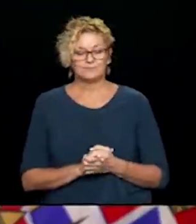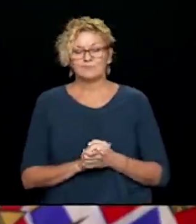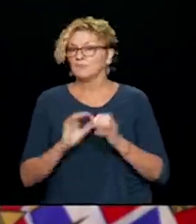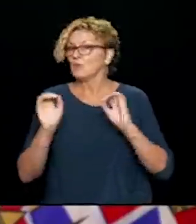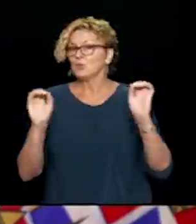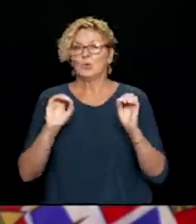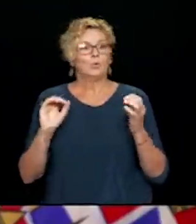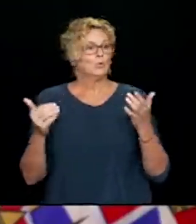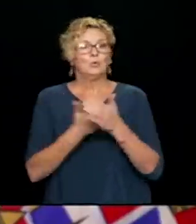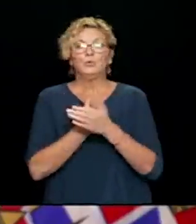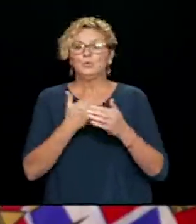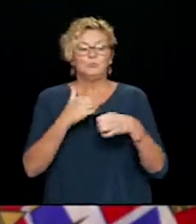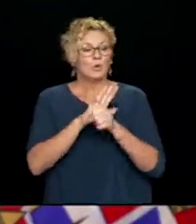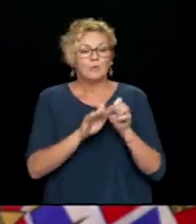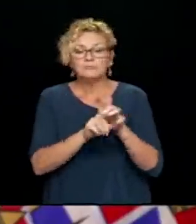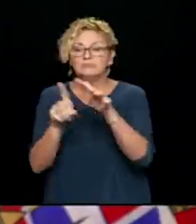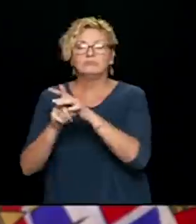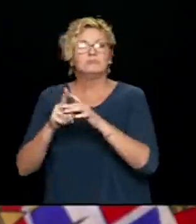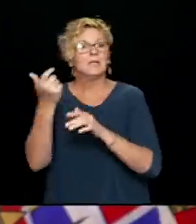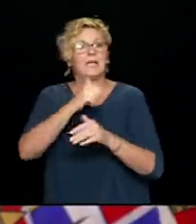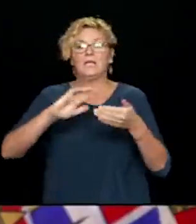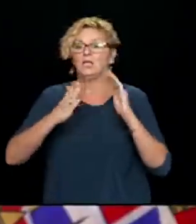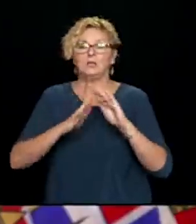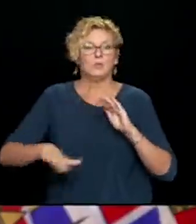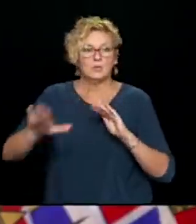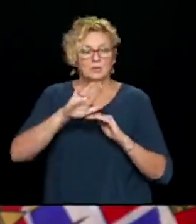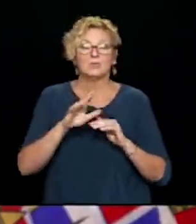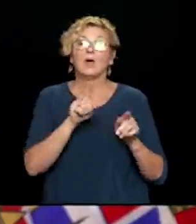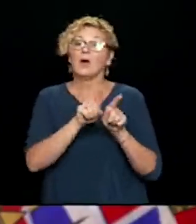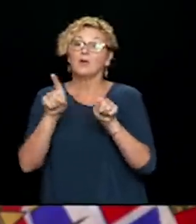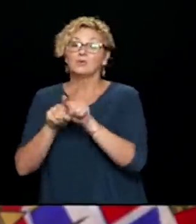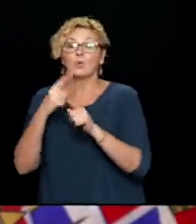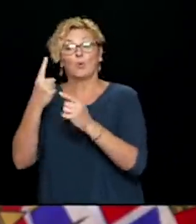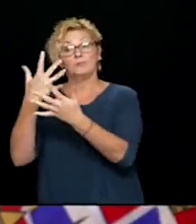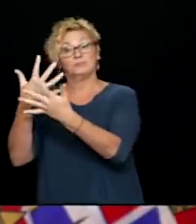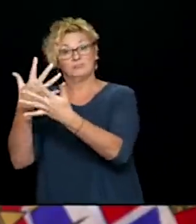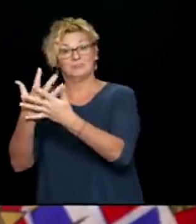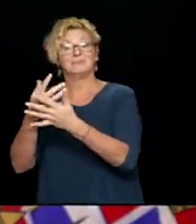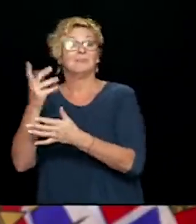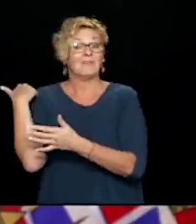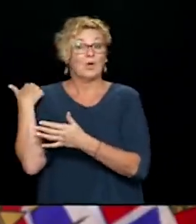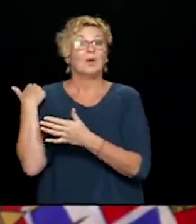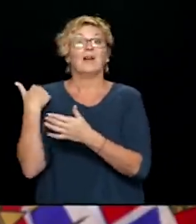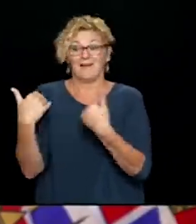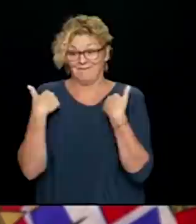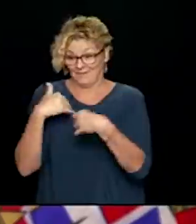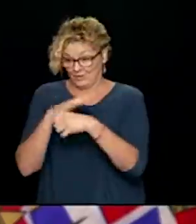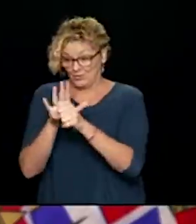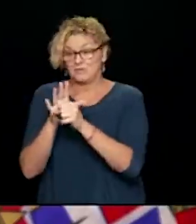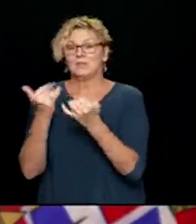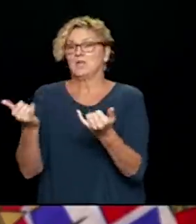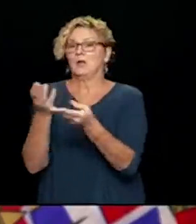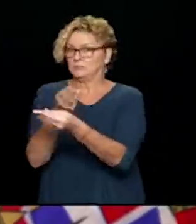no new community outbreaks. And the also over the cluster that was associated with the Okanagan Correctional Facility has also been resolved